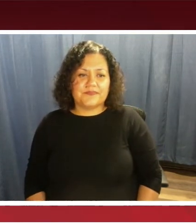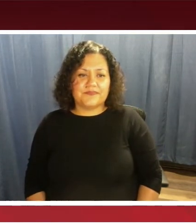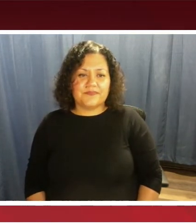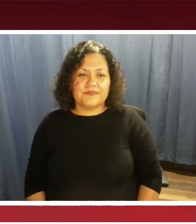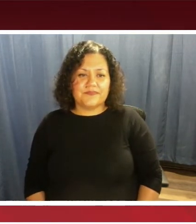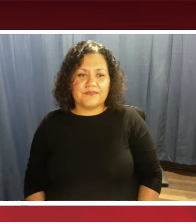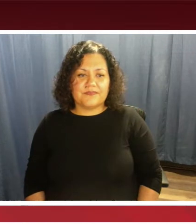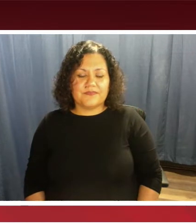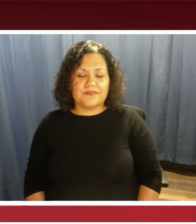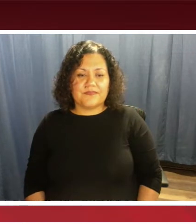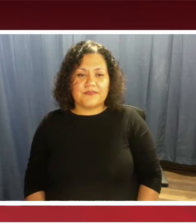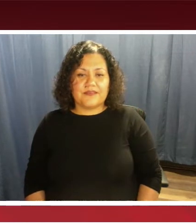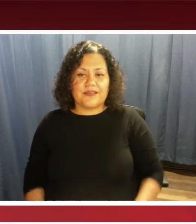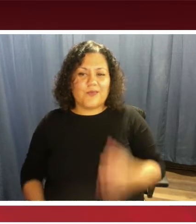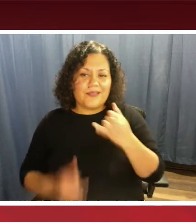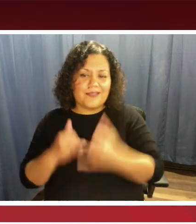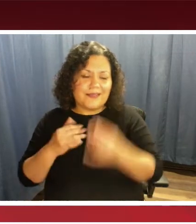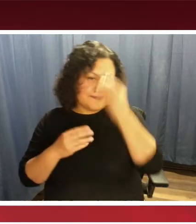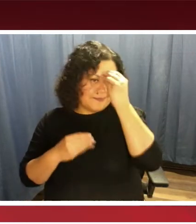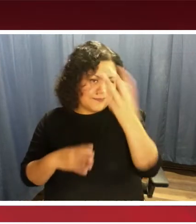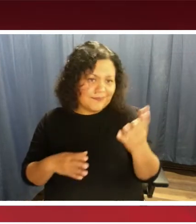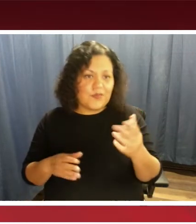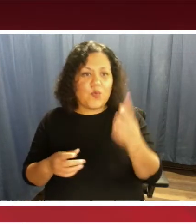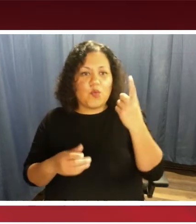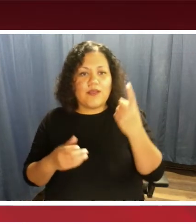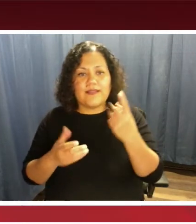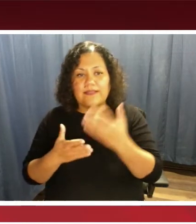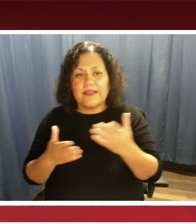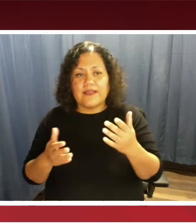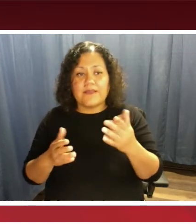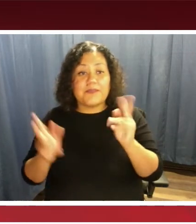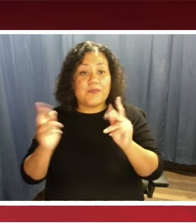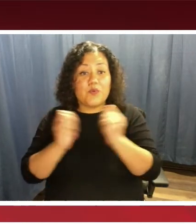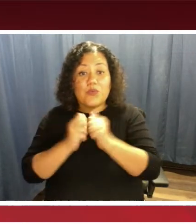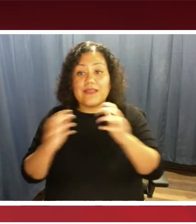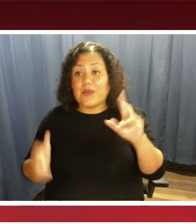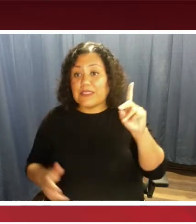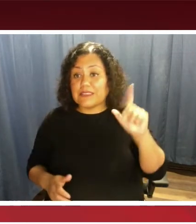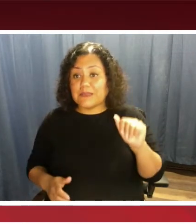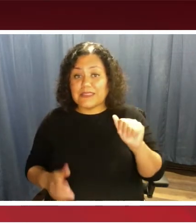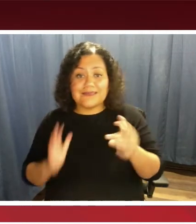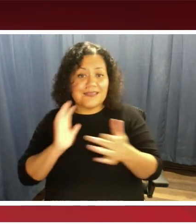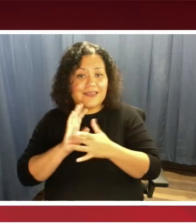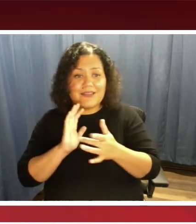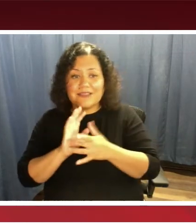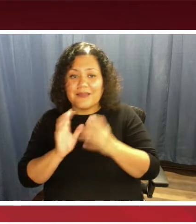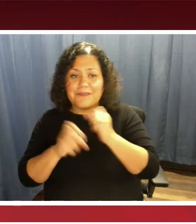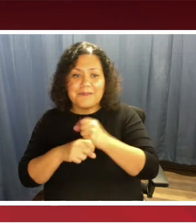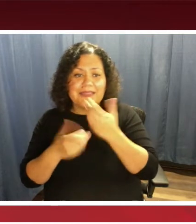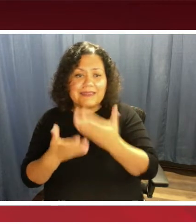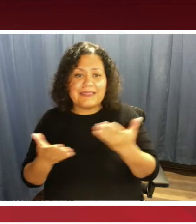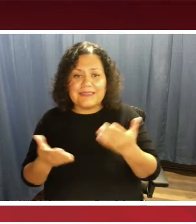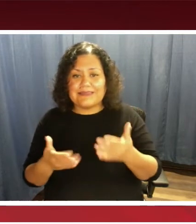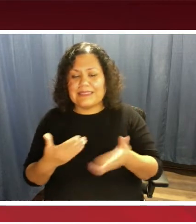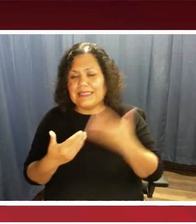And just one last thing that I want to share. So for people without disabilities, technology makes things easier. And for